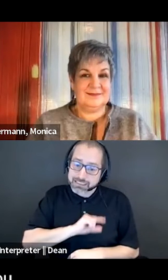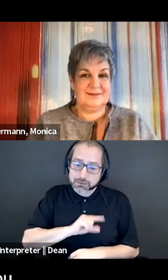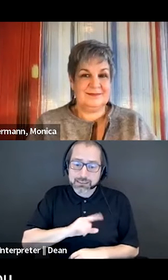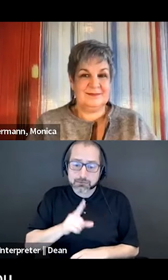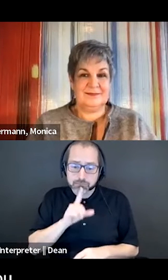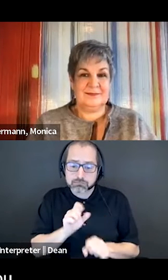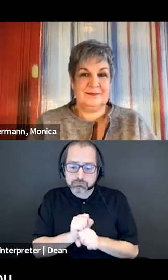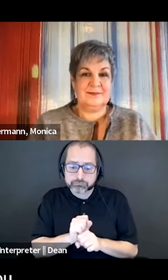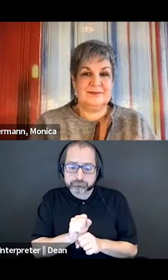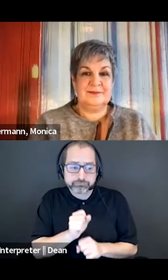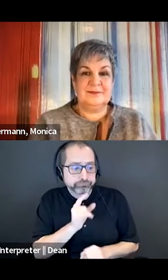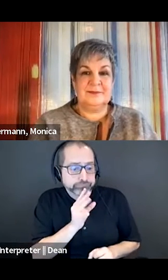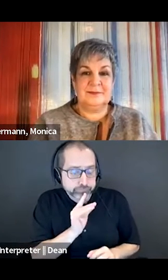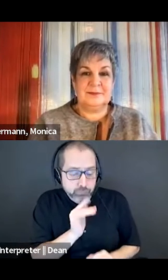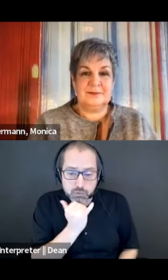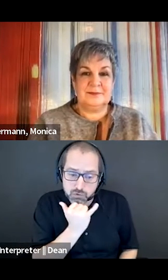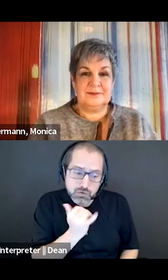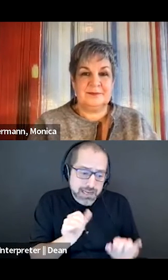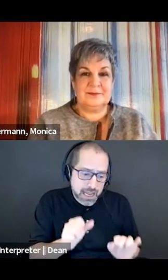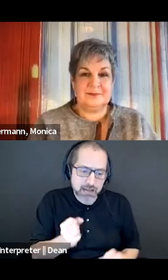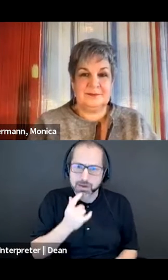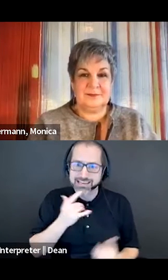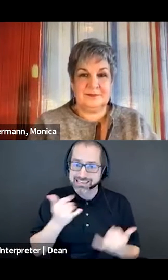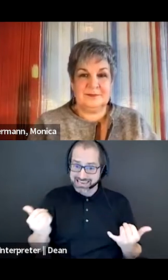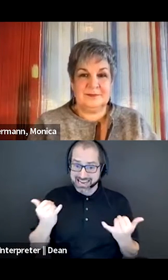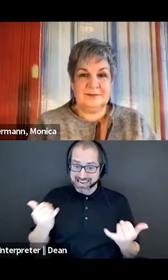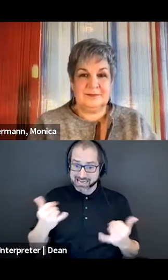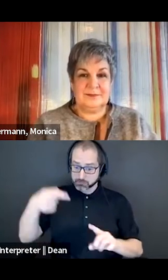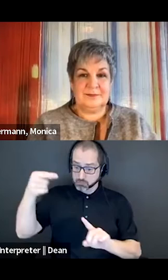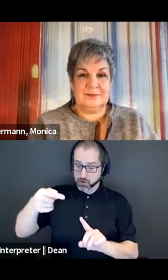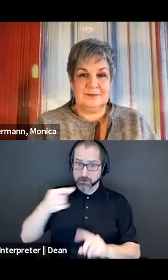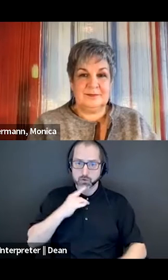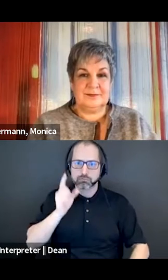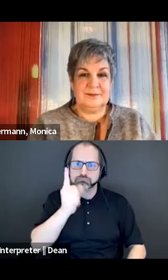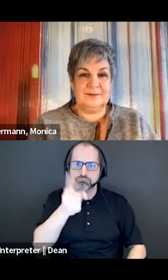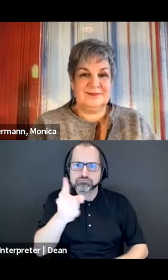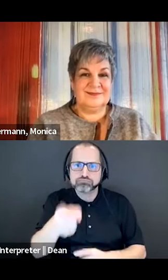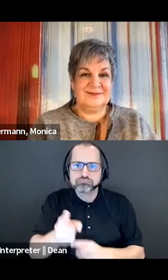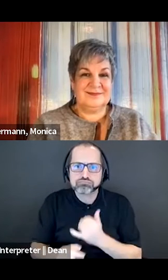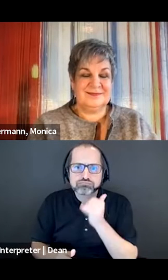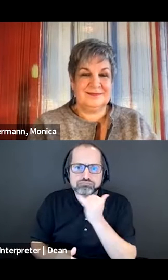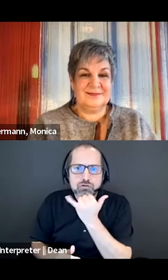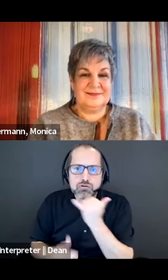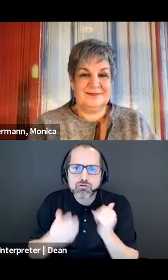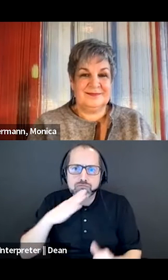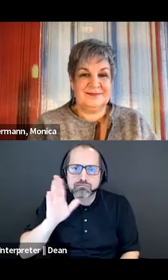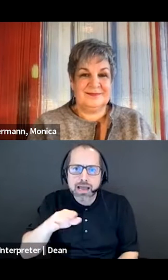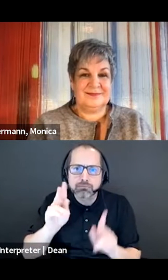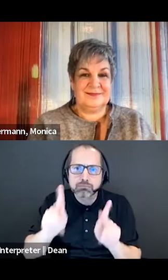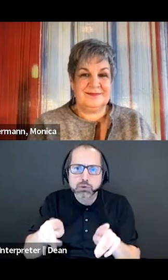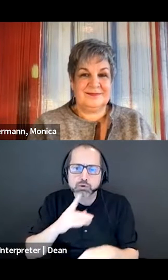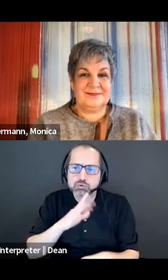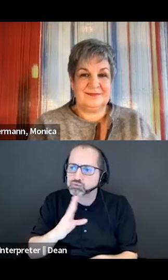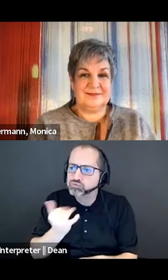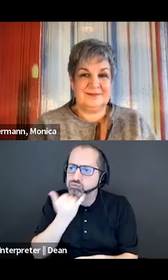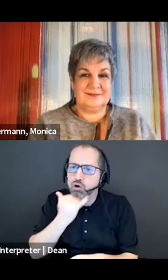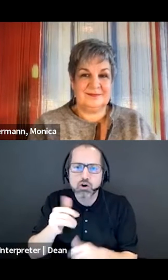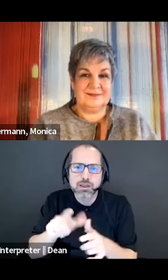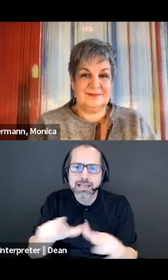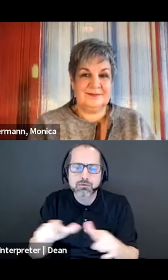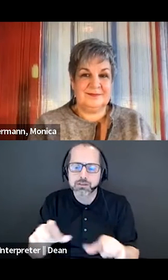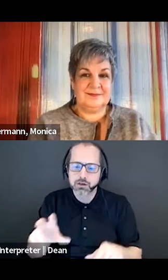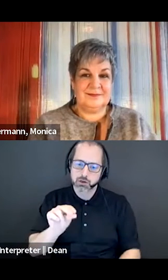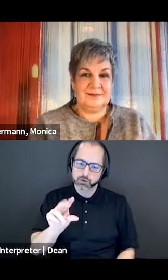you that what you're doing is wrong or that you're a bad person if you use certain language. Not at all. We're here to, like, provide awareness